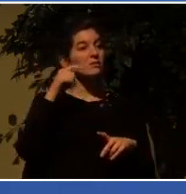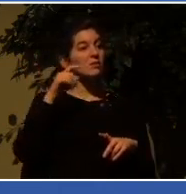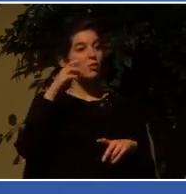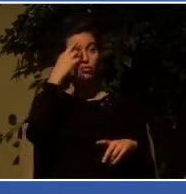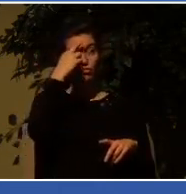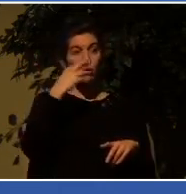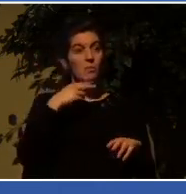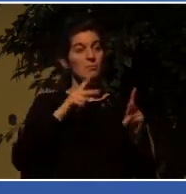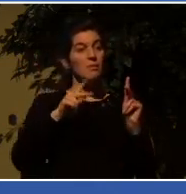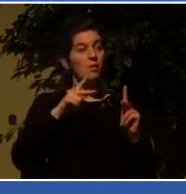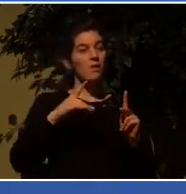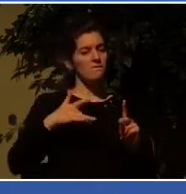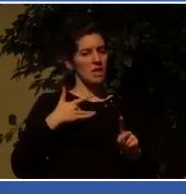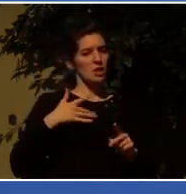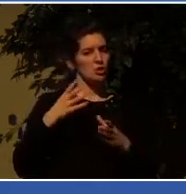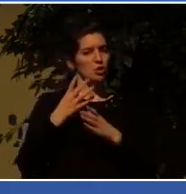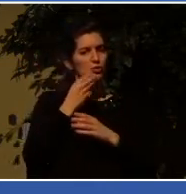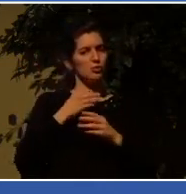contentious.